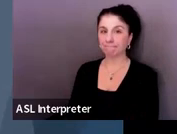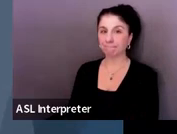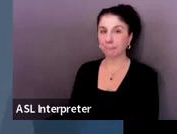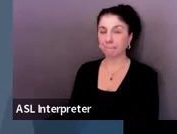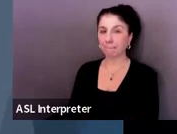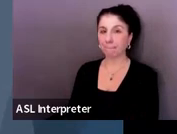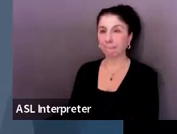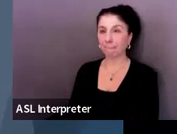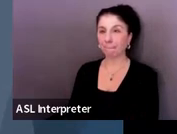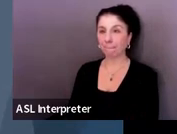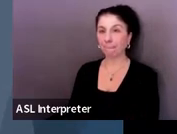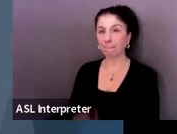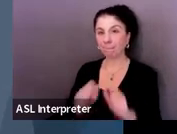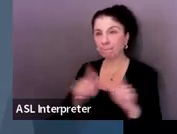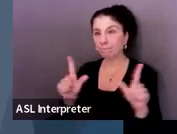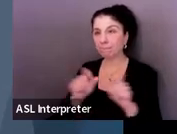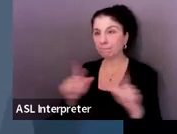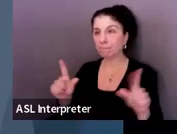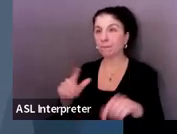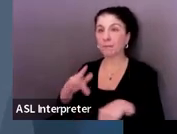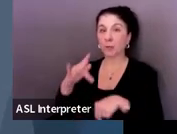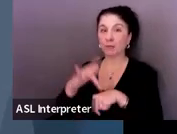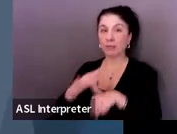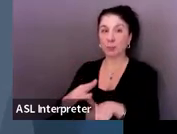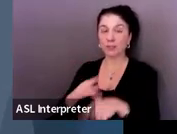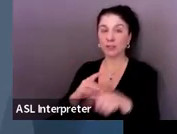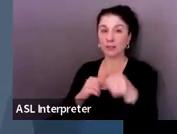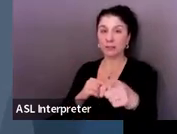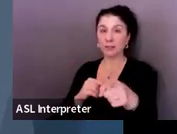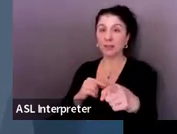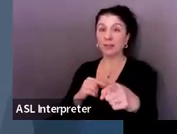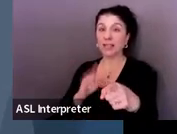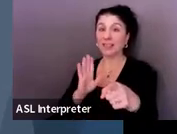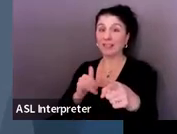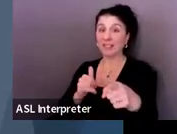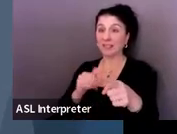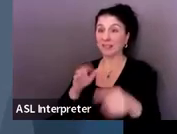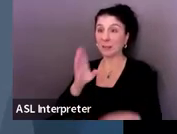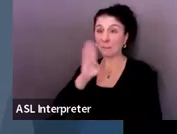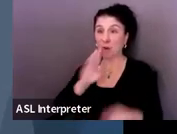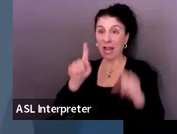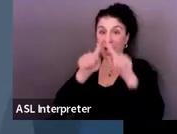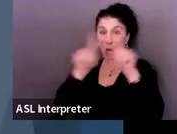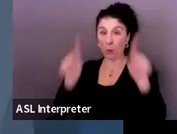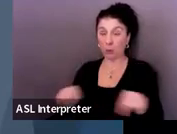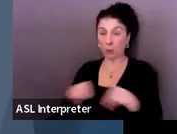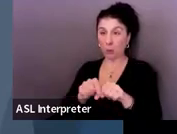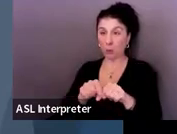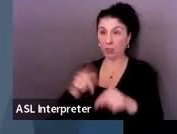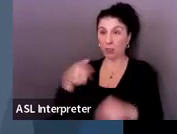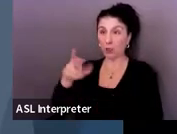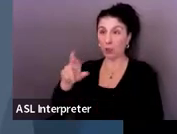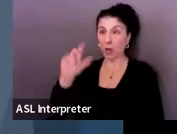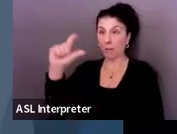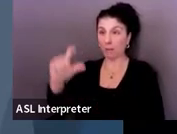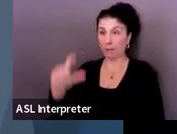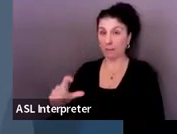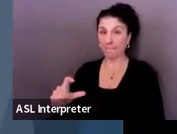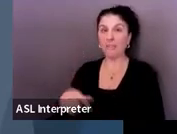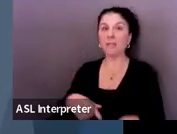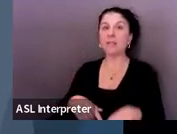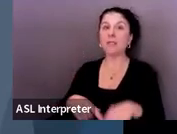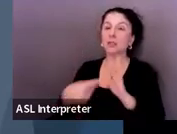So just more resources. And then this is our page of resources that we share. The first one is a link to our professional development